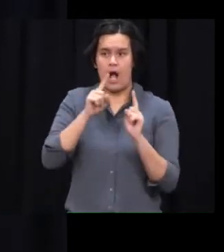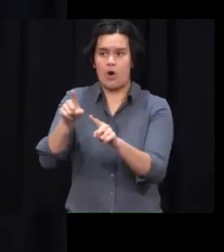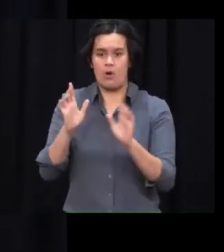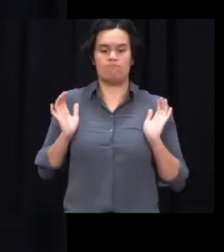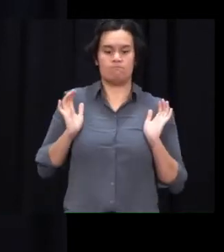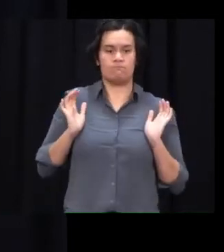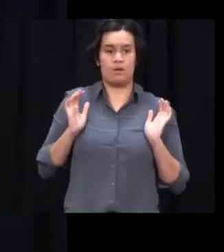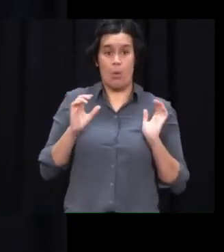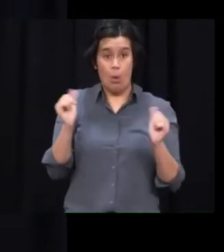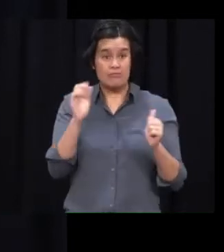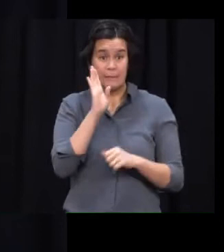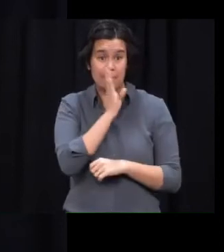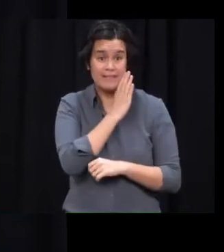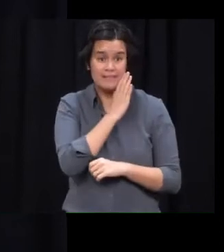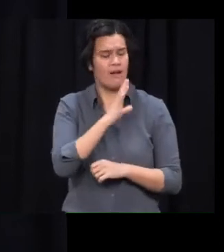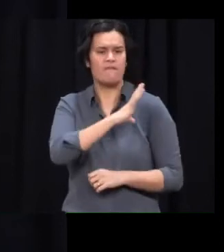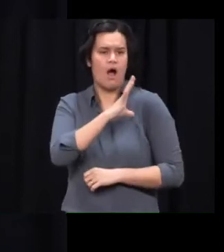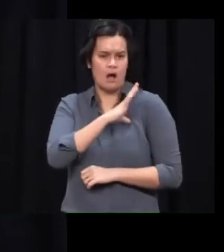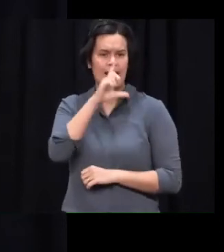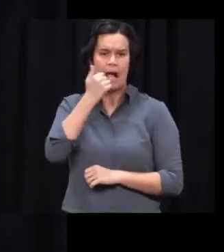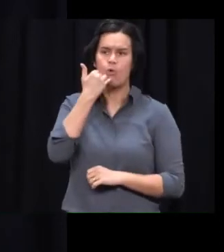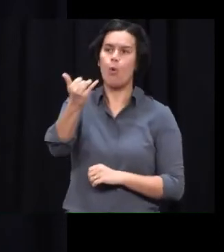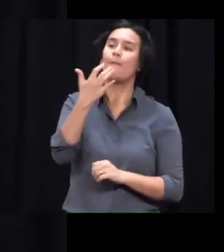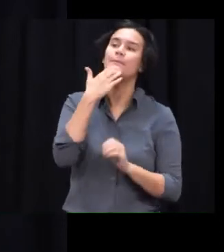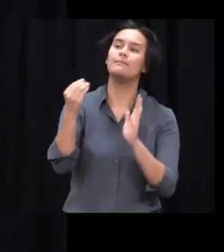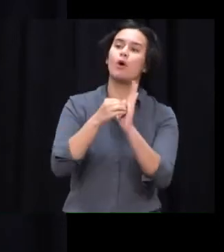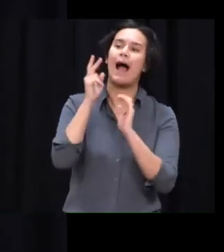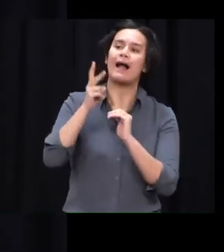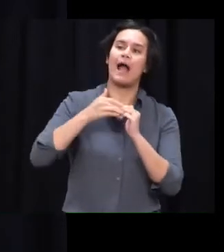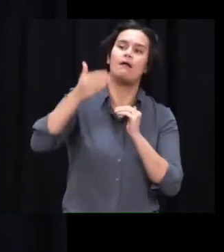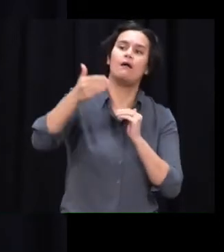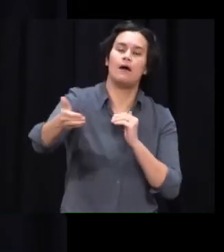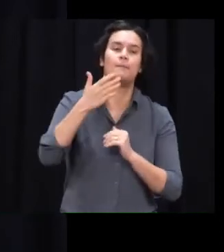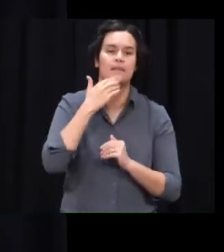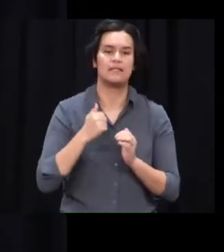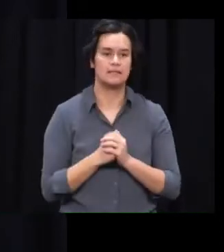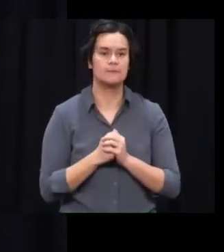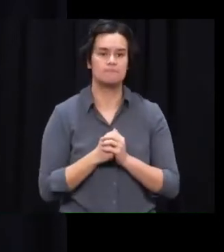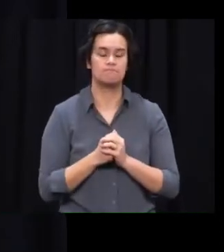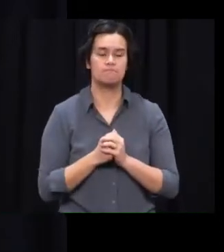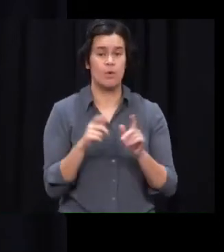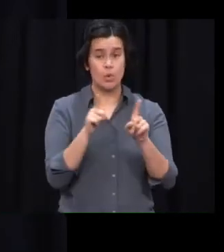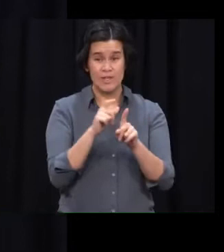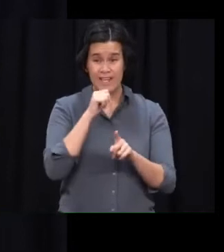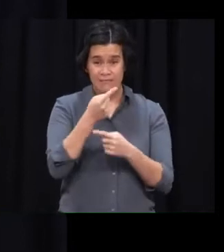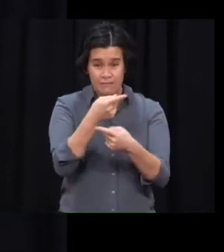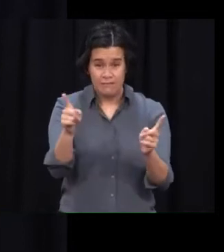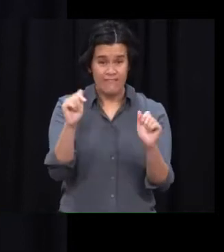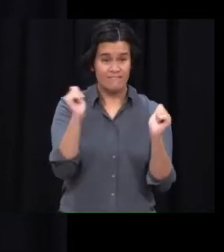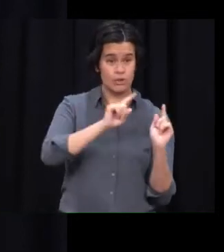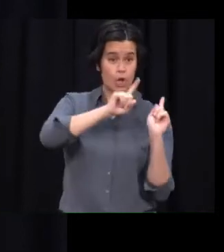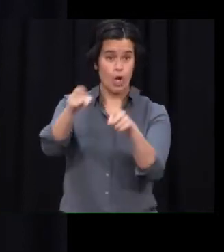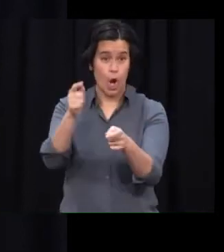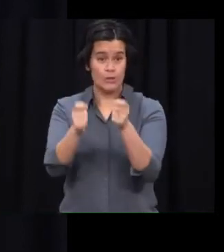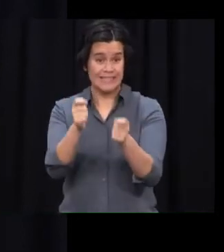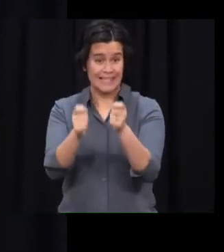So you should also avoid going to the supermarket or to the dairy on your way home from going and